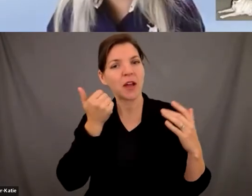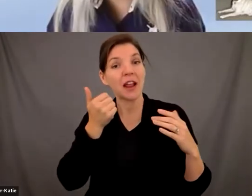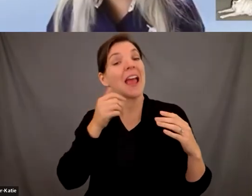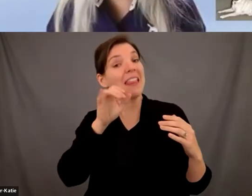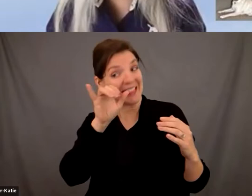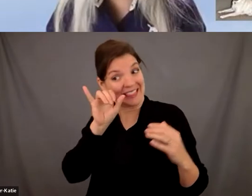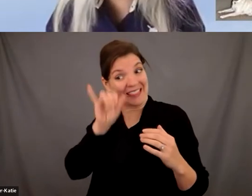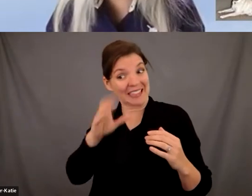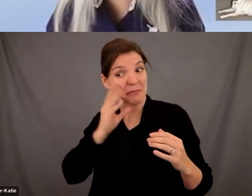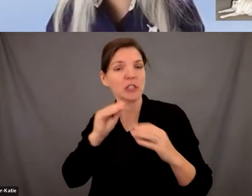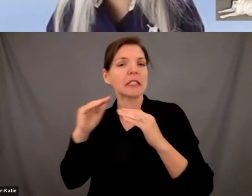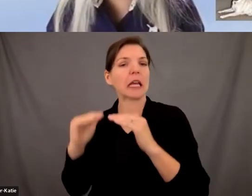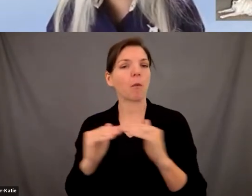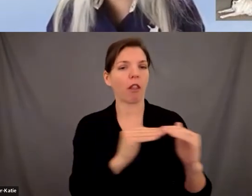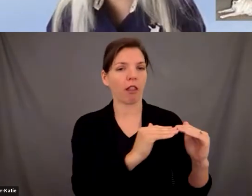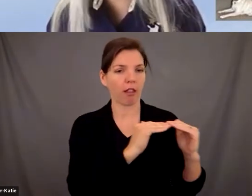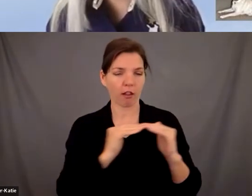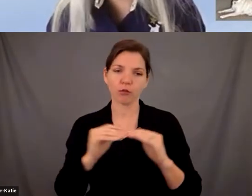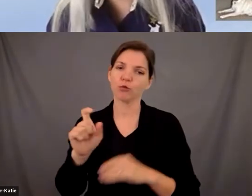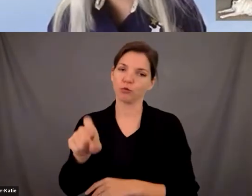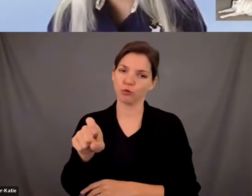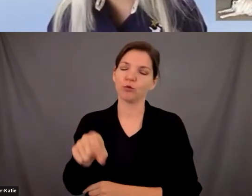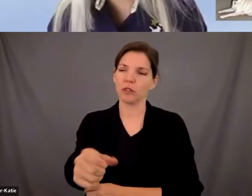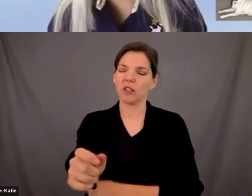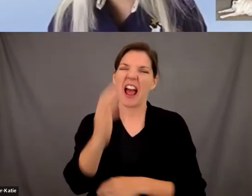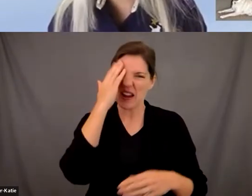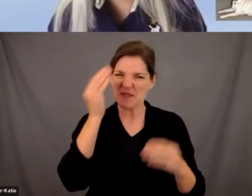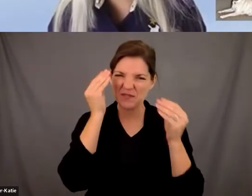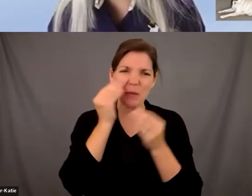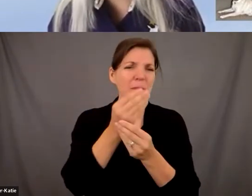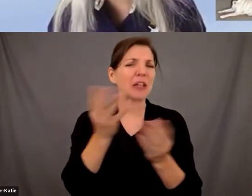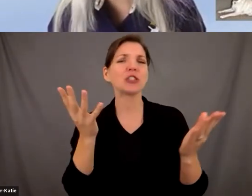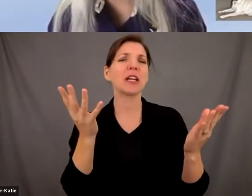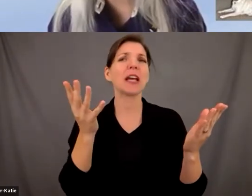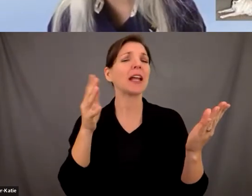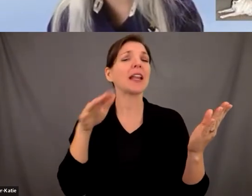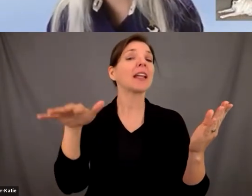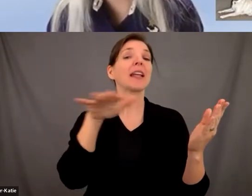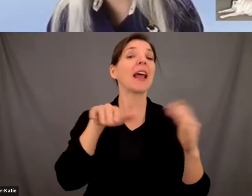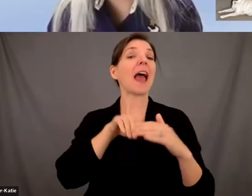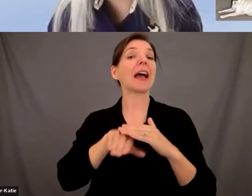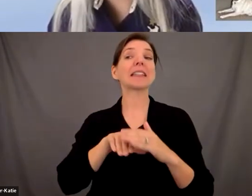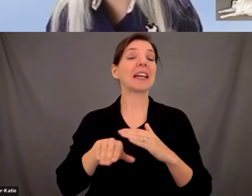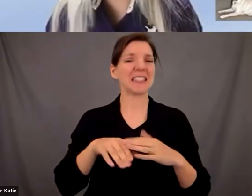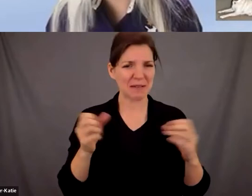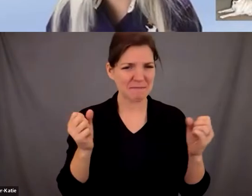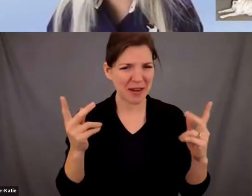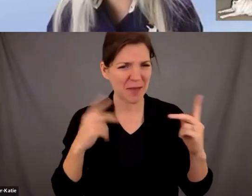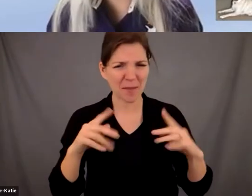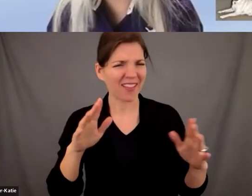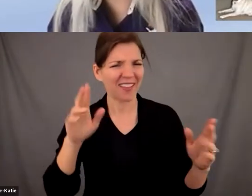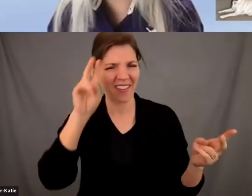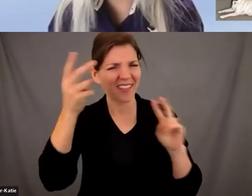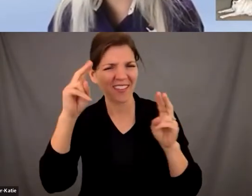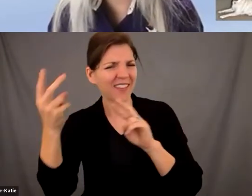for everyone there's a lot of information out there a lot of misinformation about uh access so we really appreciate the opportunity to come